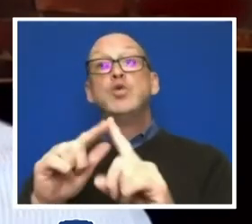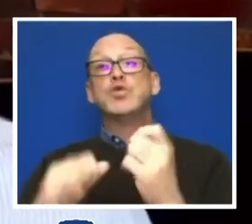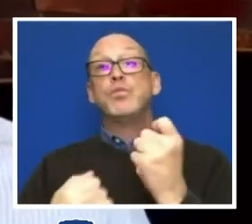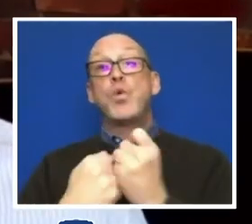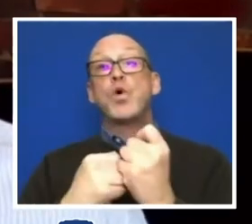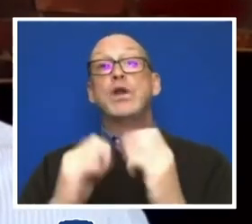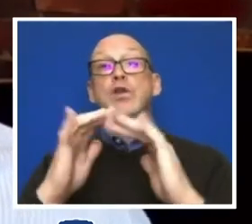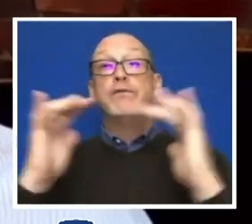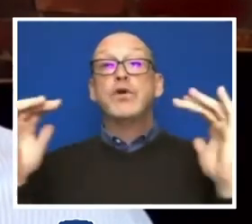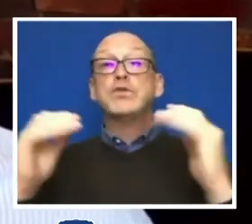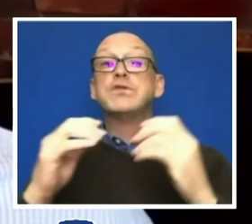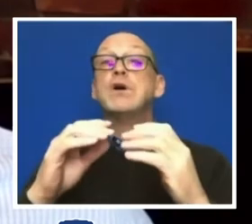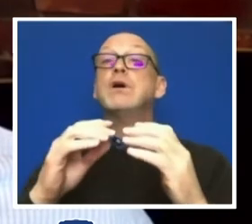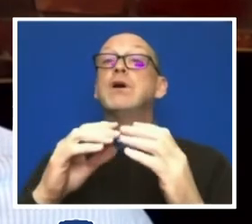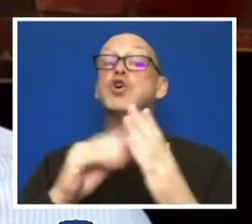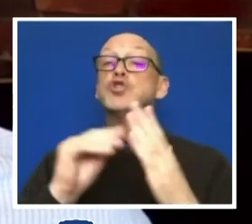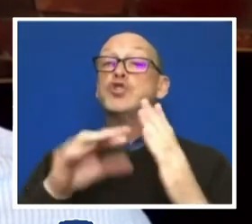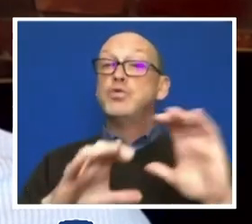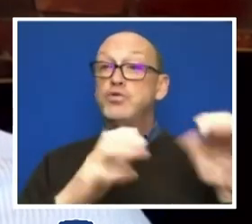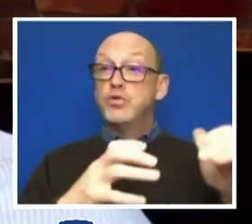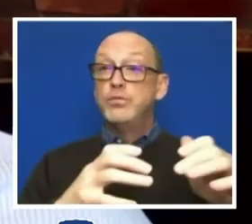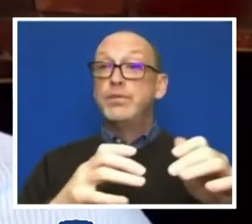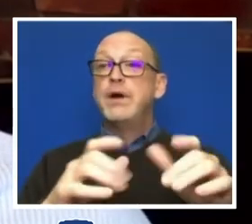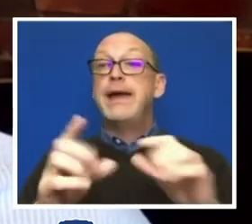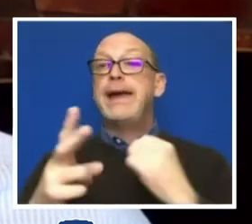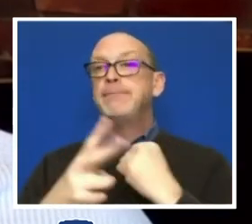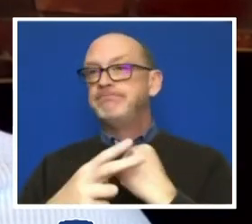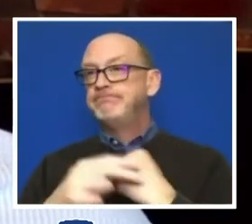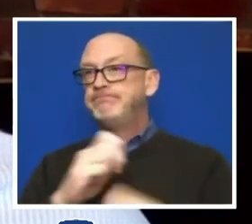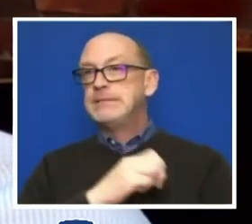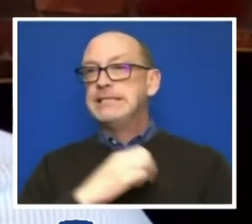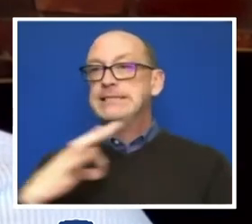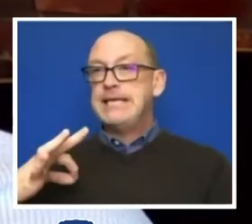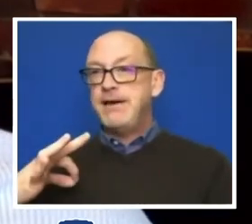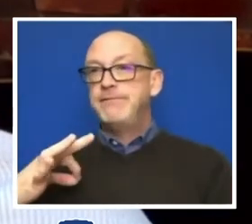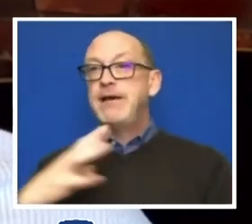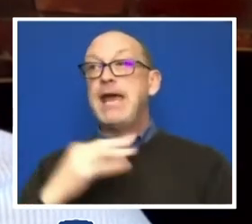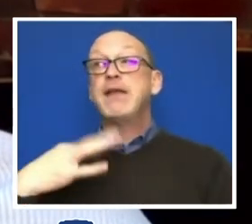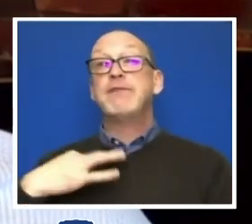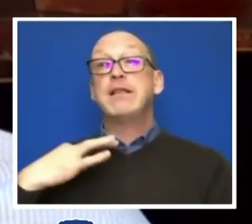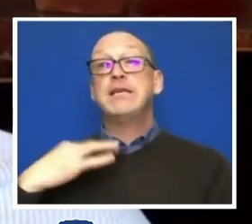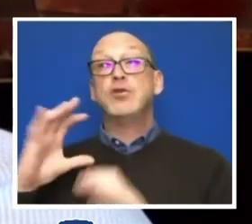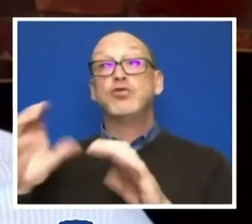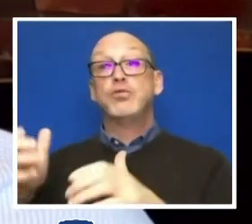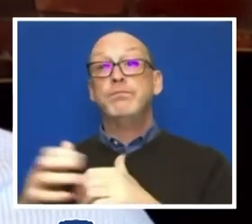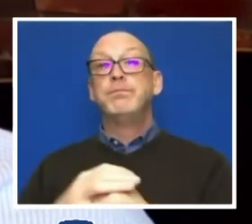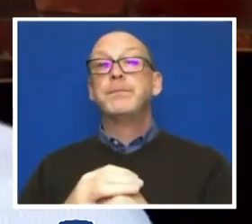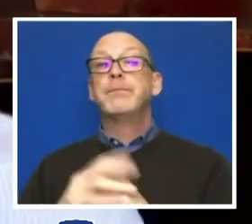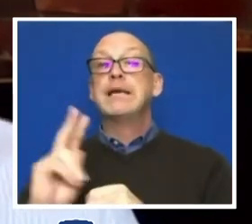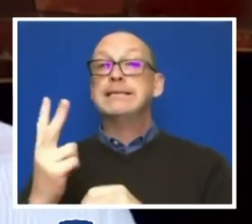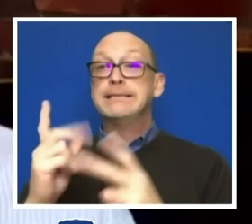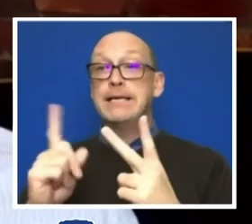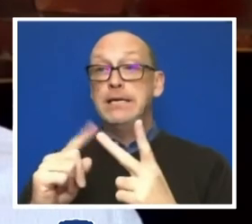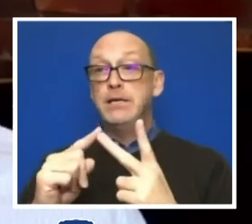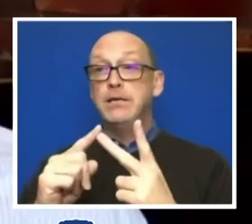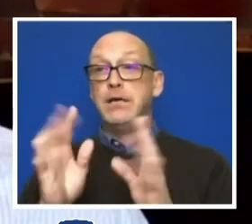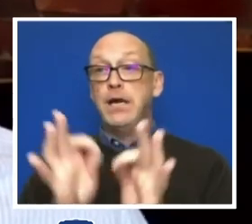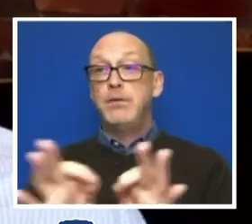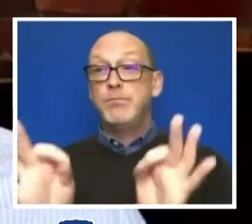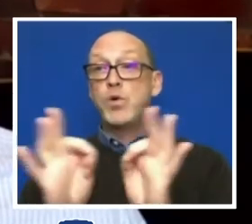and to recruiting and retaining a diverse staff and volunteer pool. Secondly, and importantly,